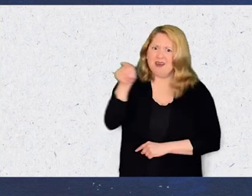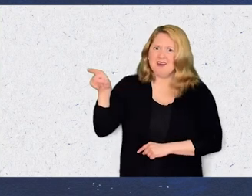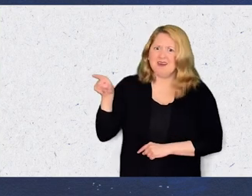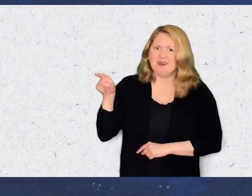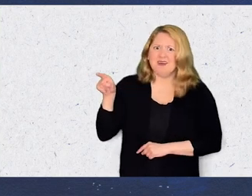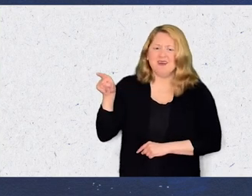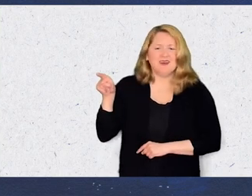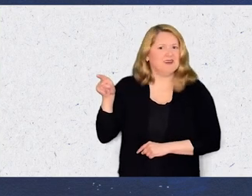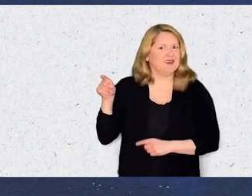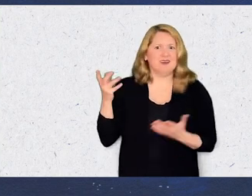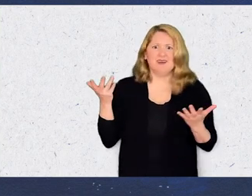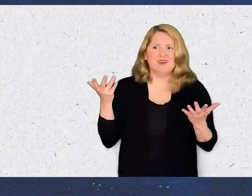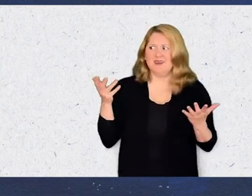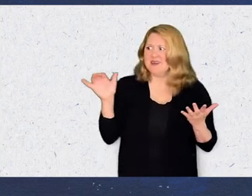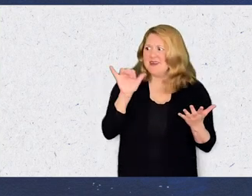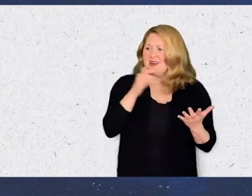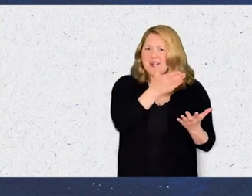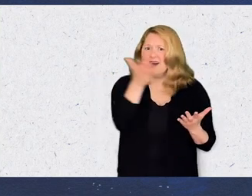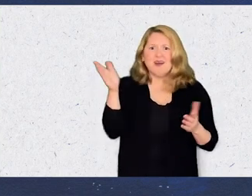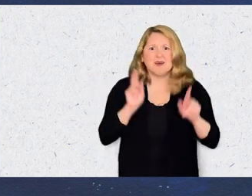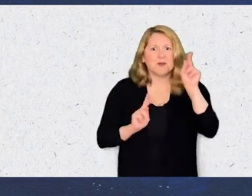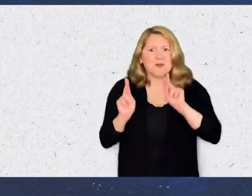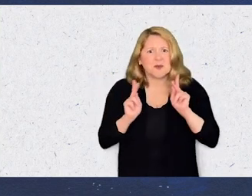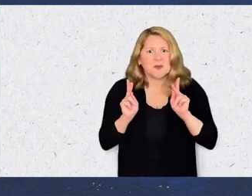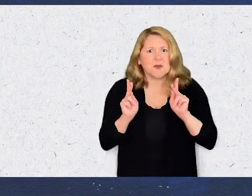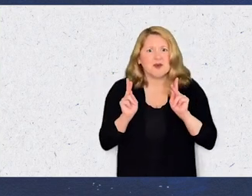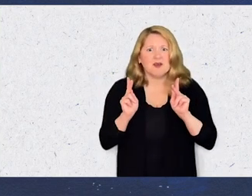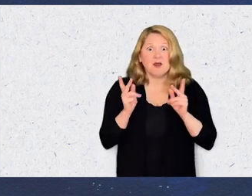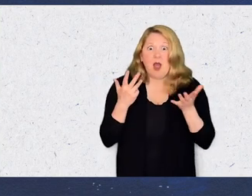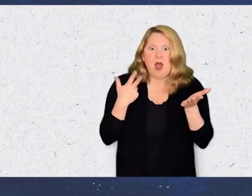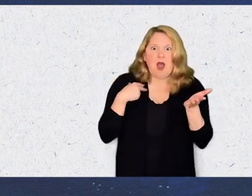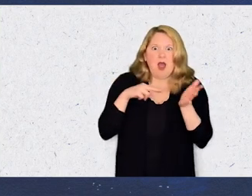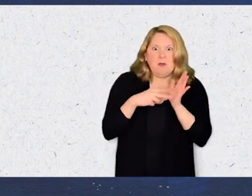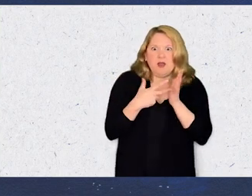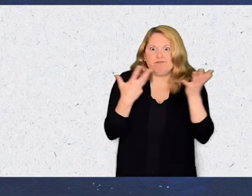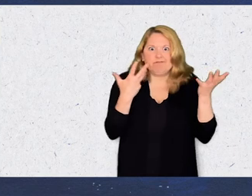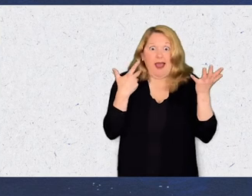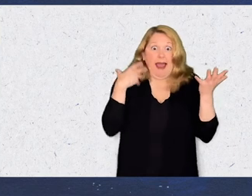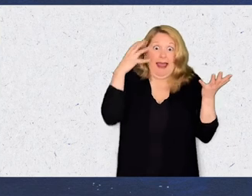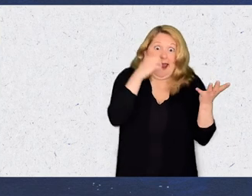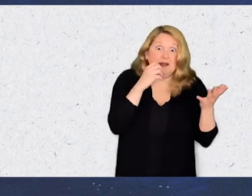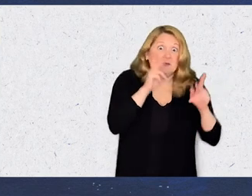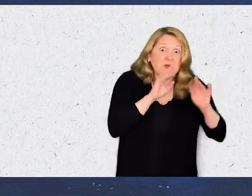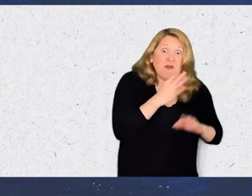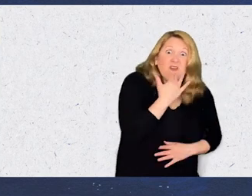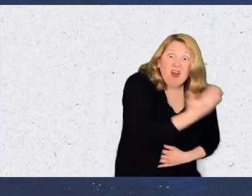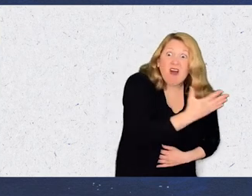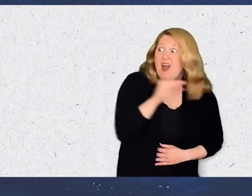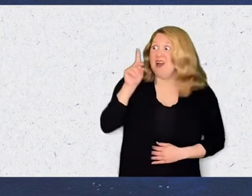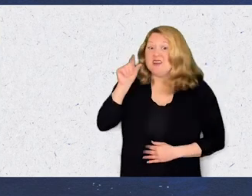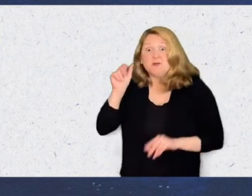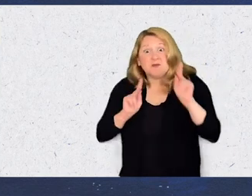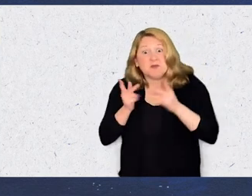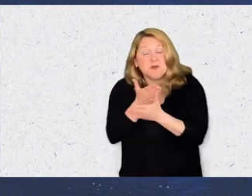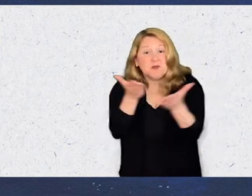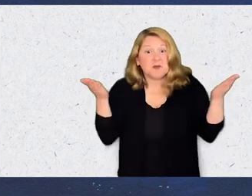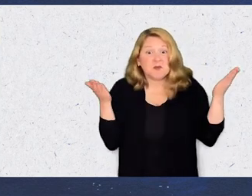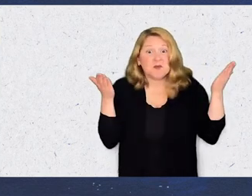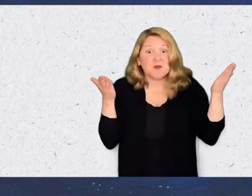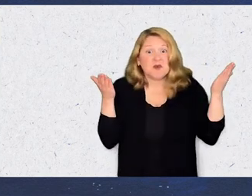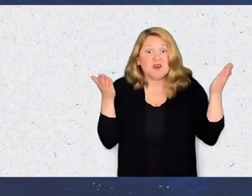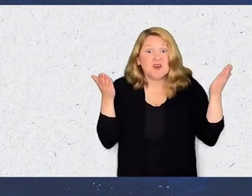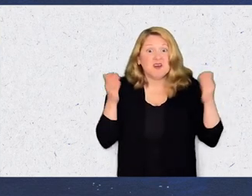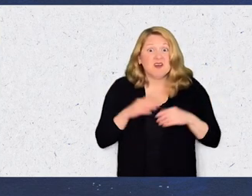greatly affected by this, as well as people, I mean, I guess, for example, people of color. And